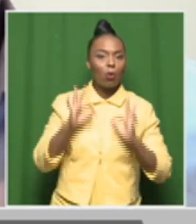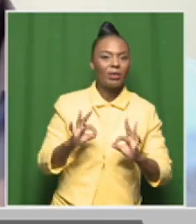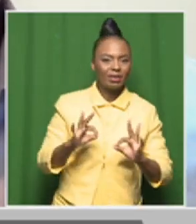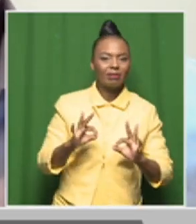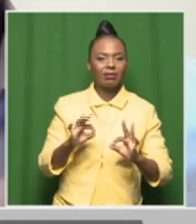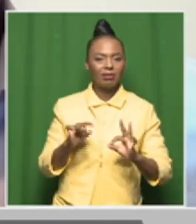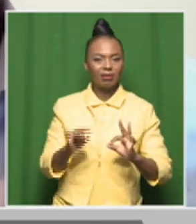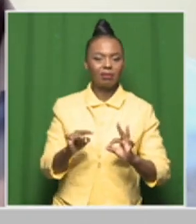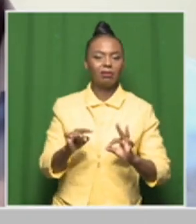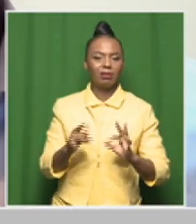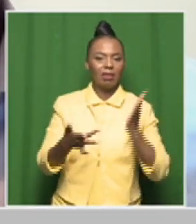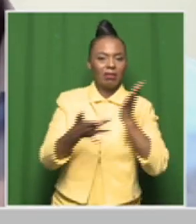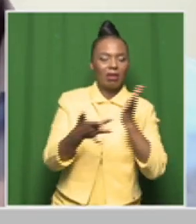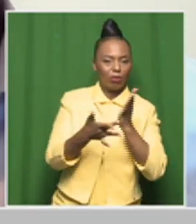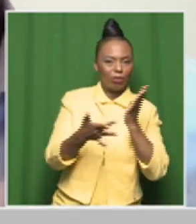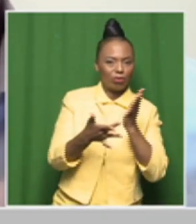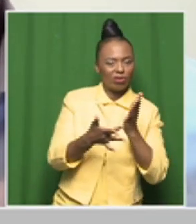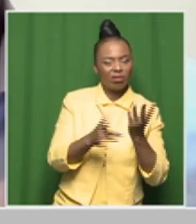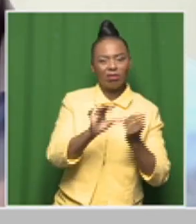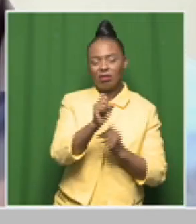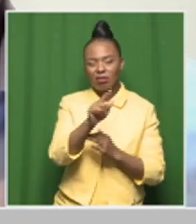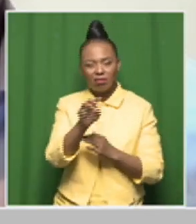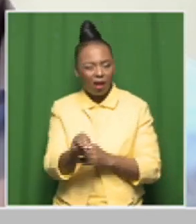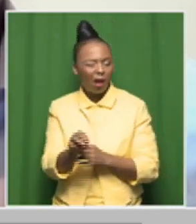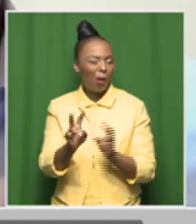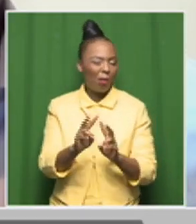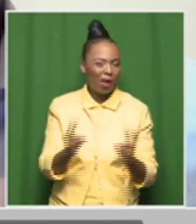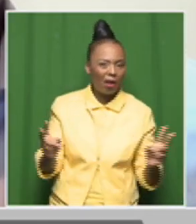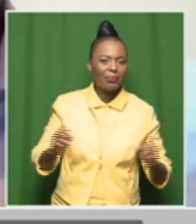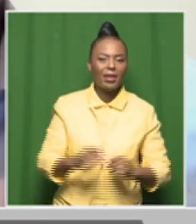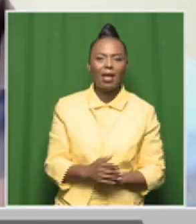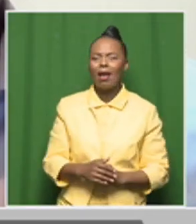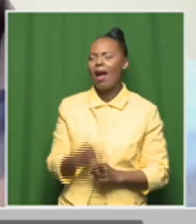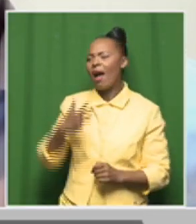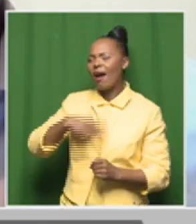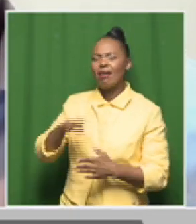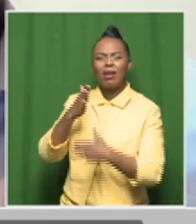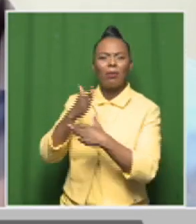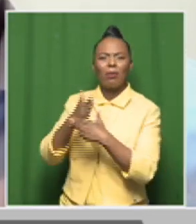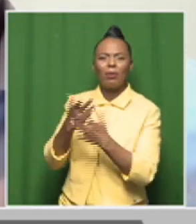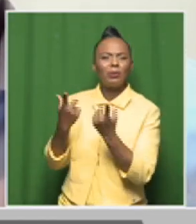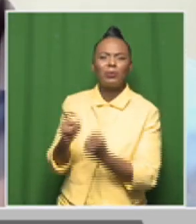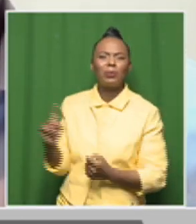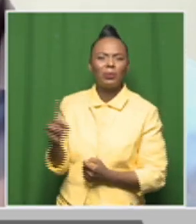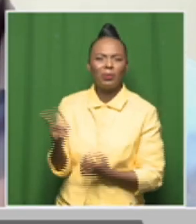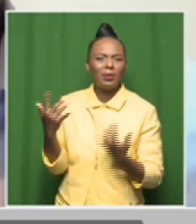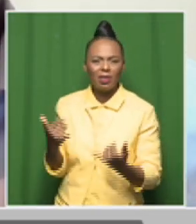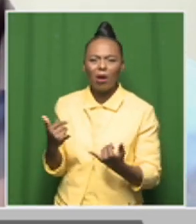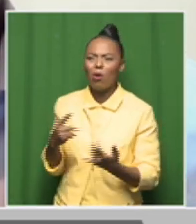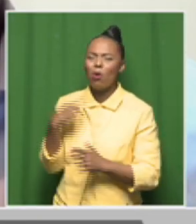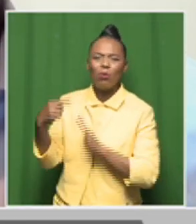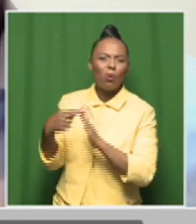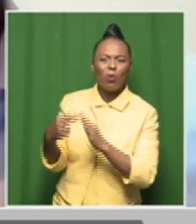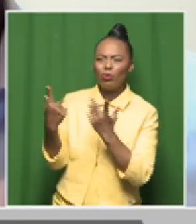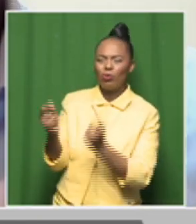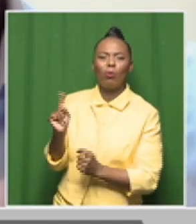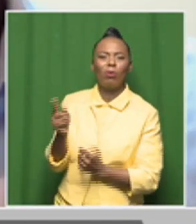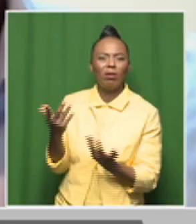integrating technology as well, what are some of the works that have been done? What's come to the fore to date?